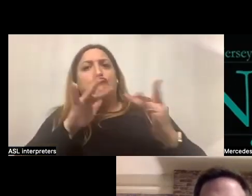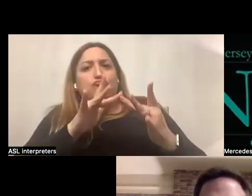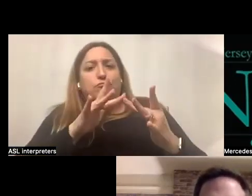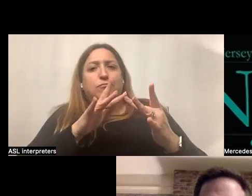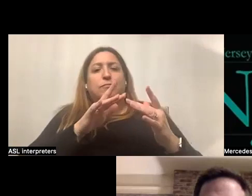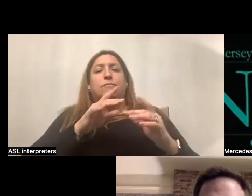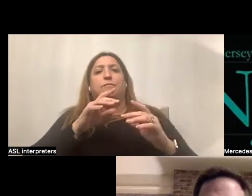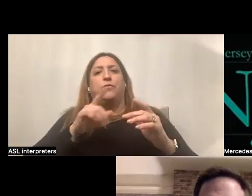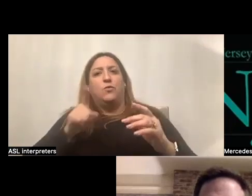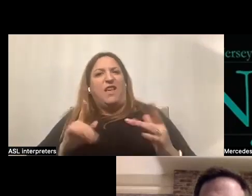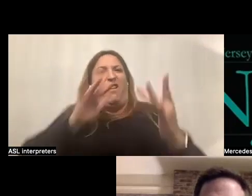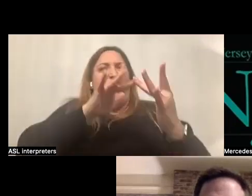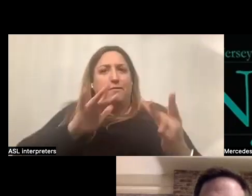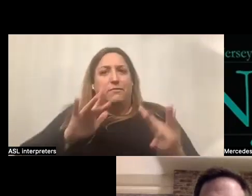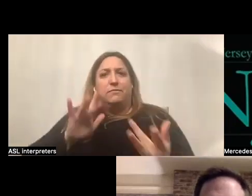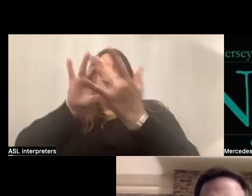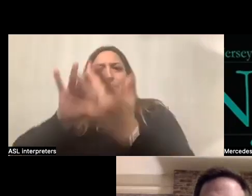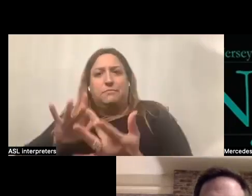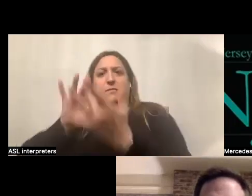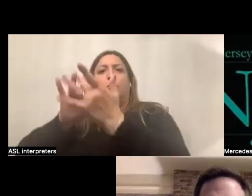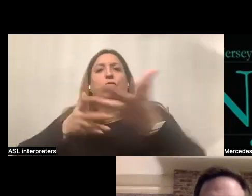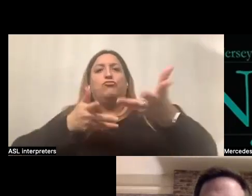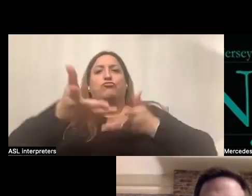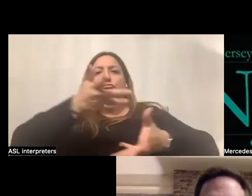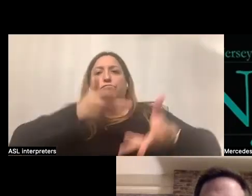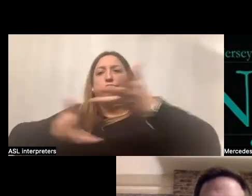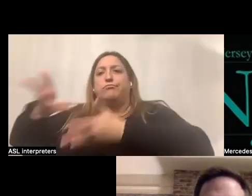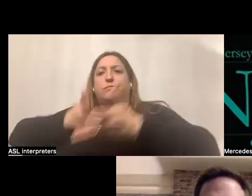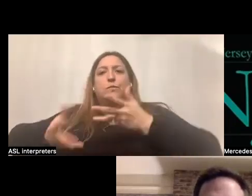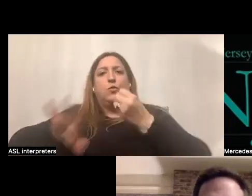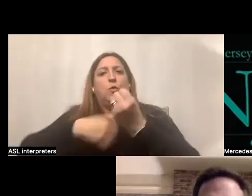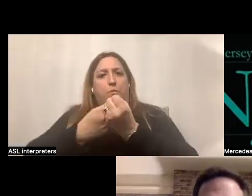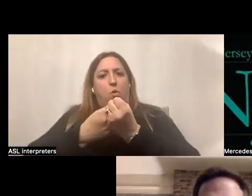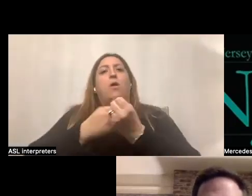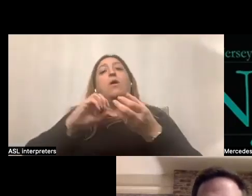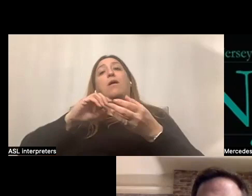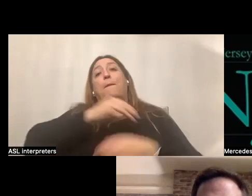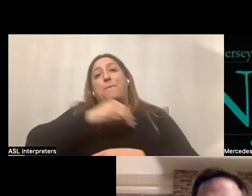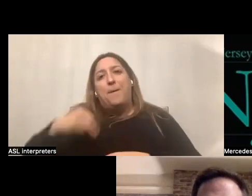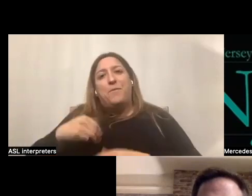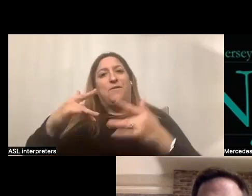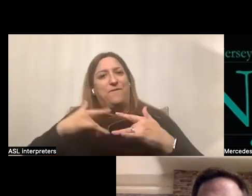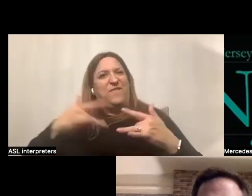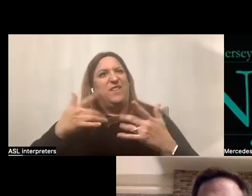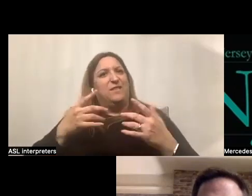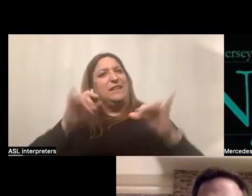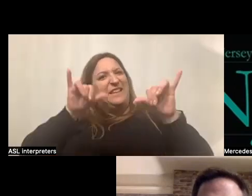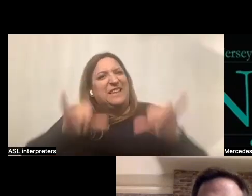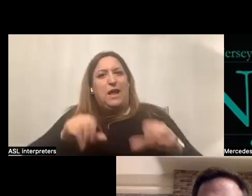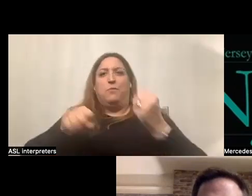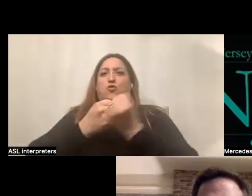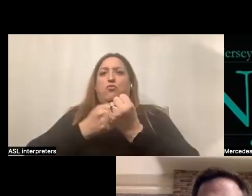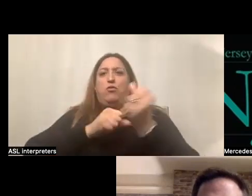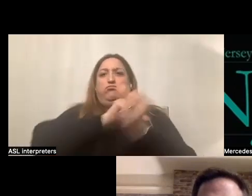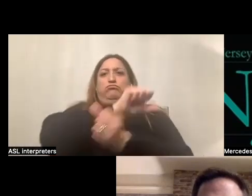so that it's really kind of a, a, an interactive support system where the members of the circle feel like they get as much support from being part of it as,